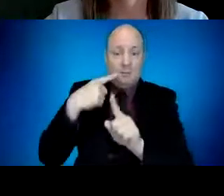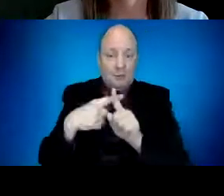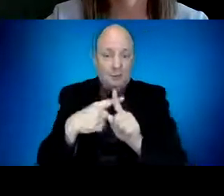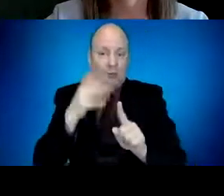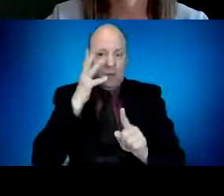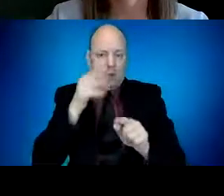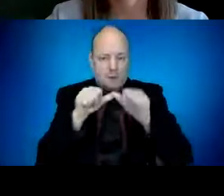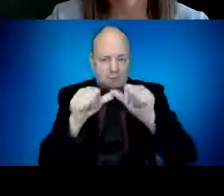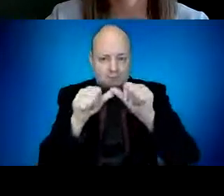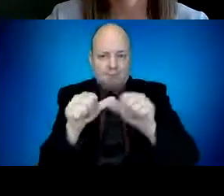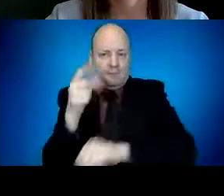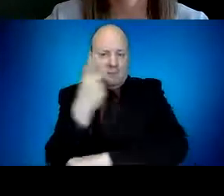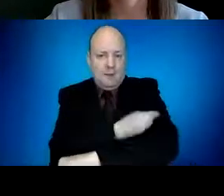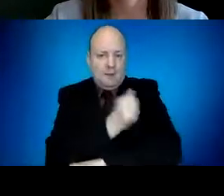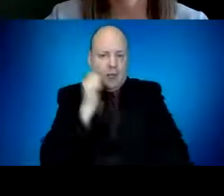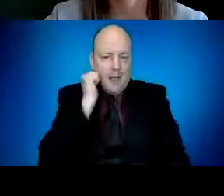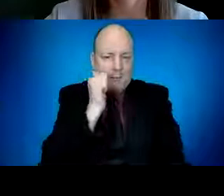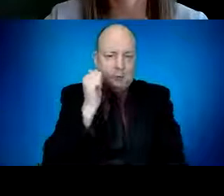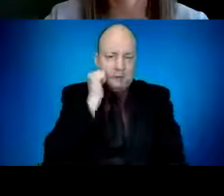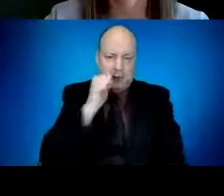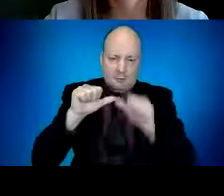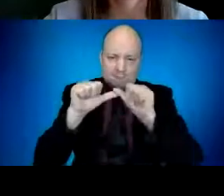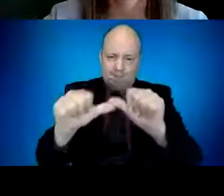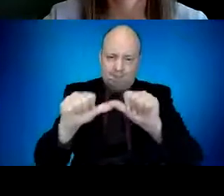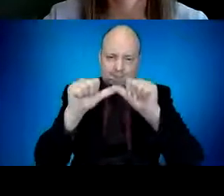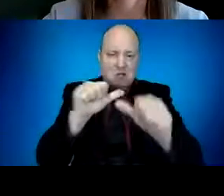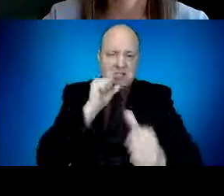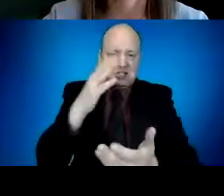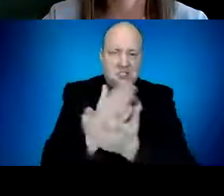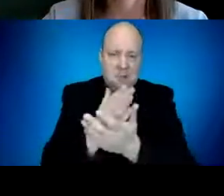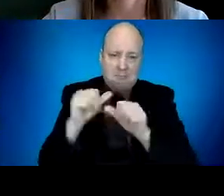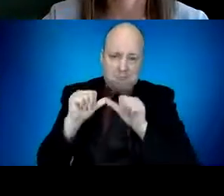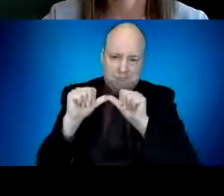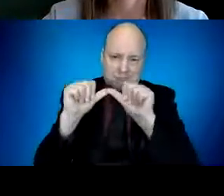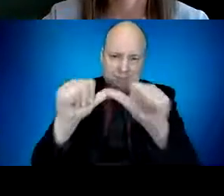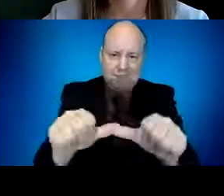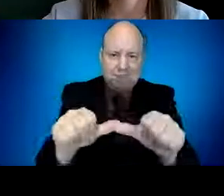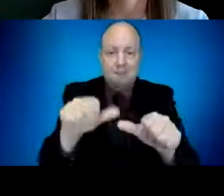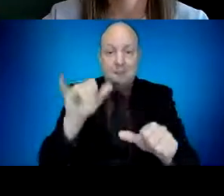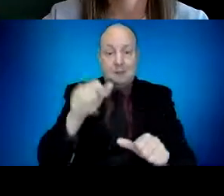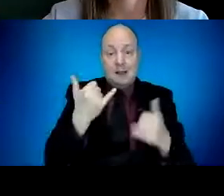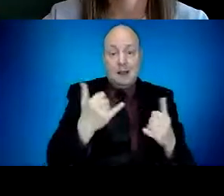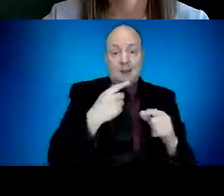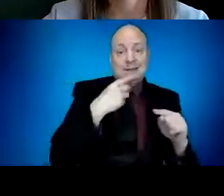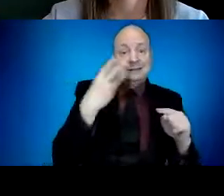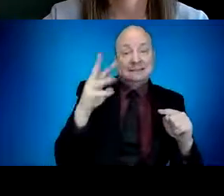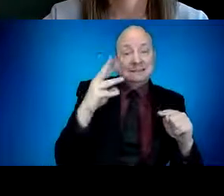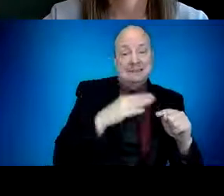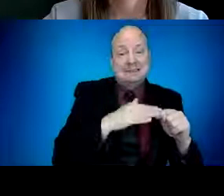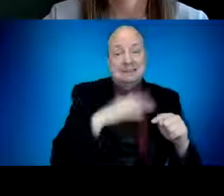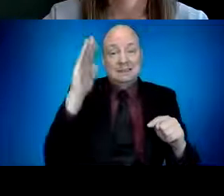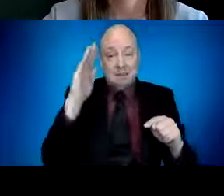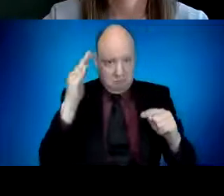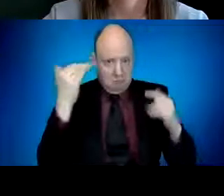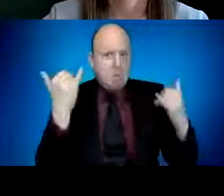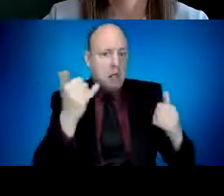Everyone who's 16 or older will continue to be eligible to get vaccinated on a statewide basis on May 1st, as we announced last week, with one